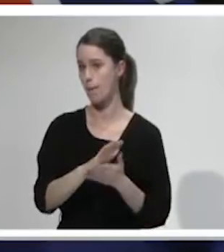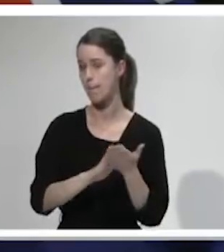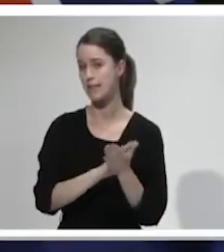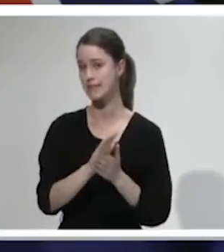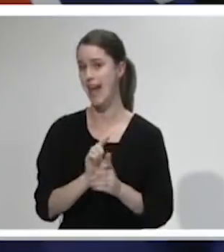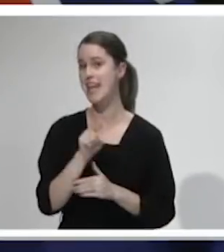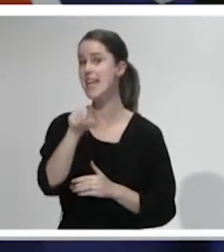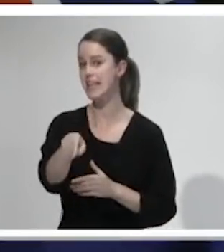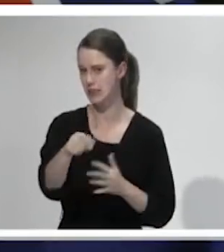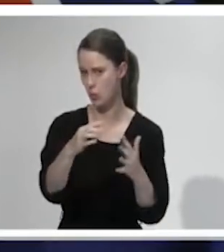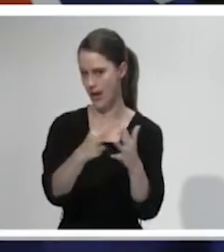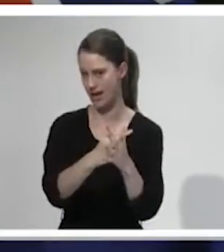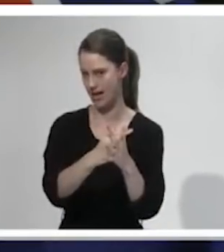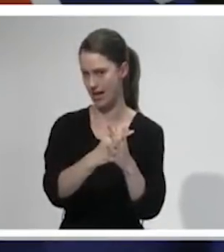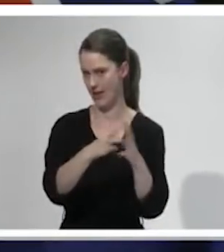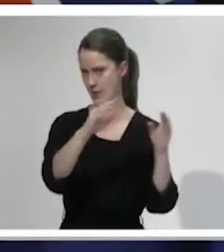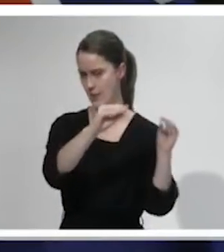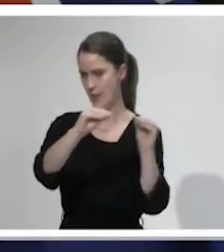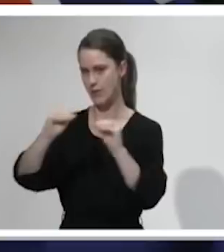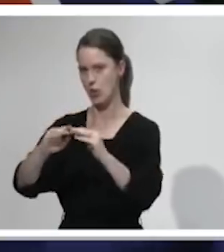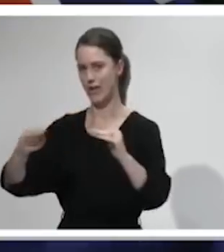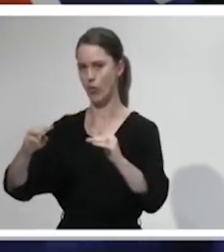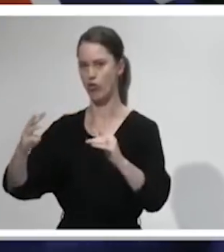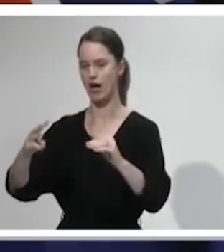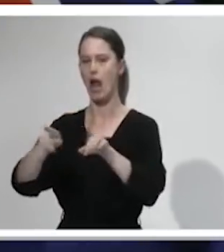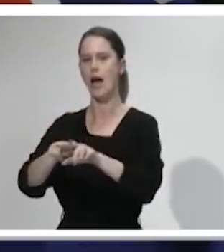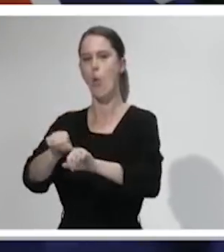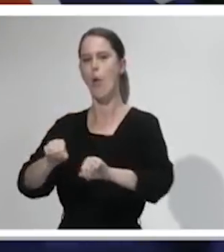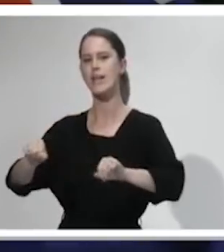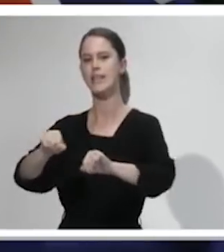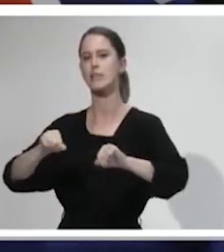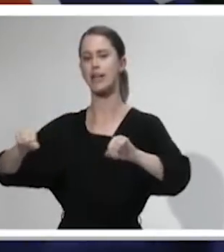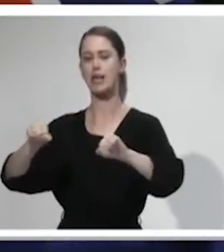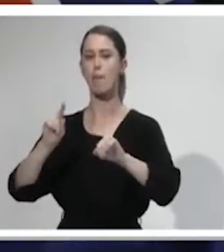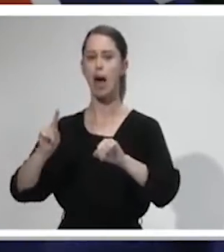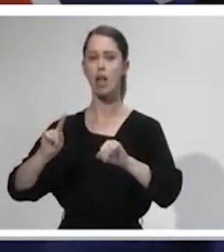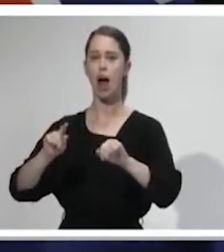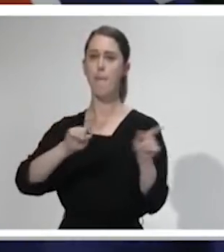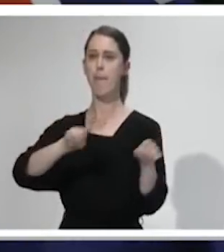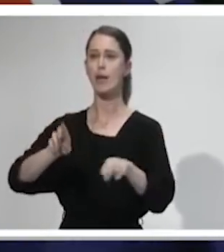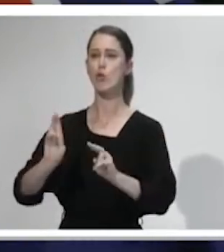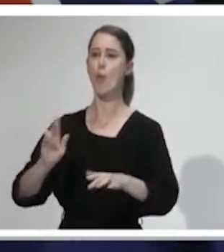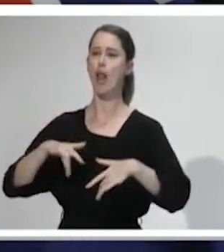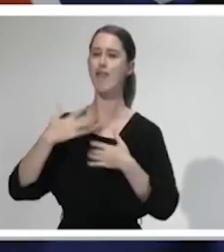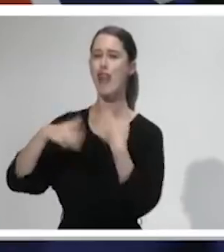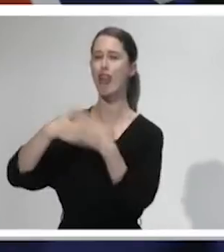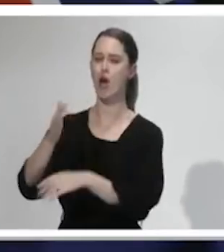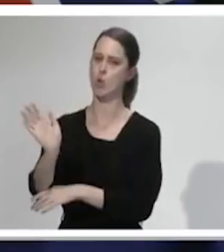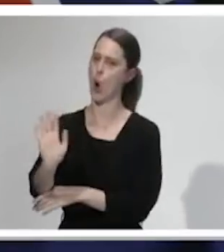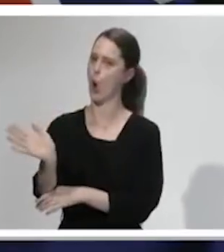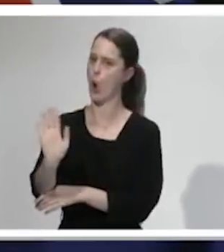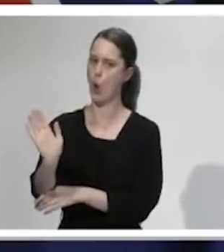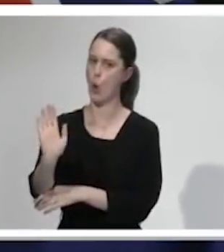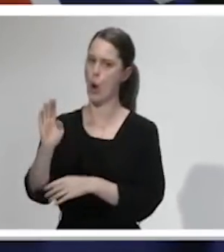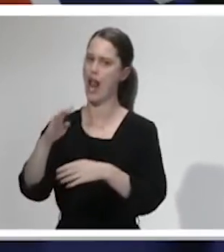one week's time, a recovery room of sorts, that has many restrictions. Yes, alert level